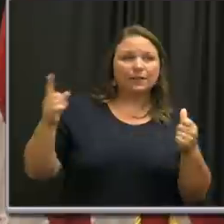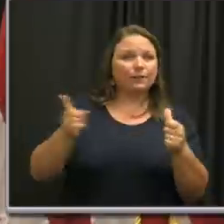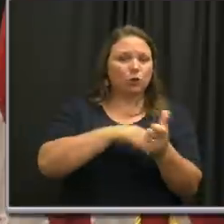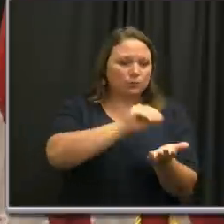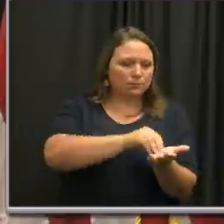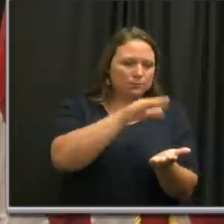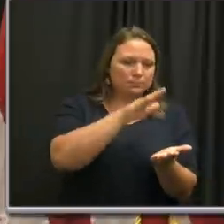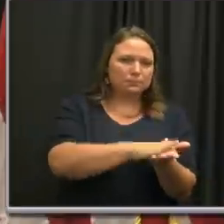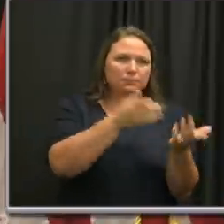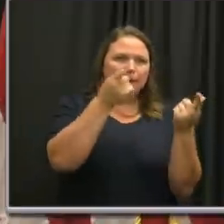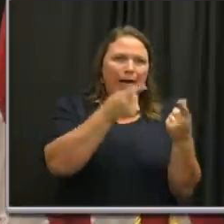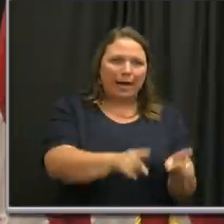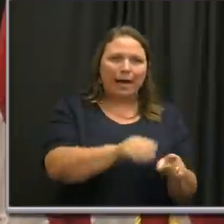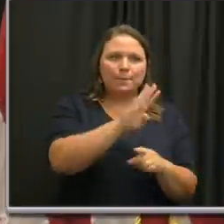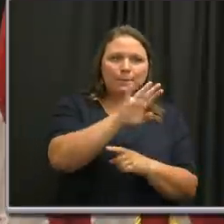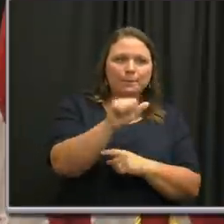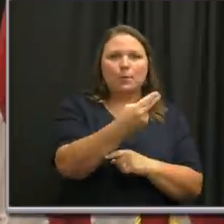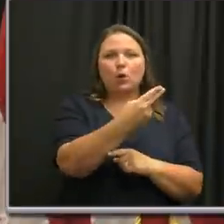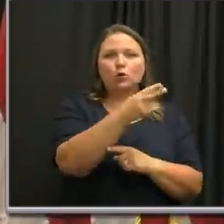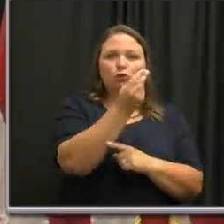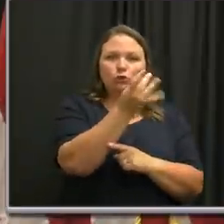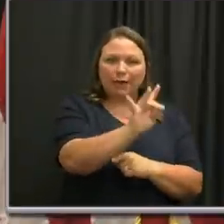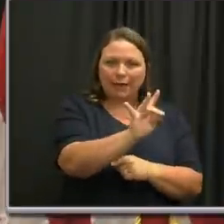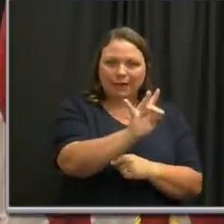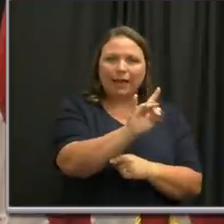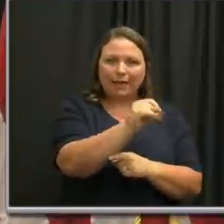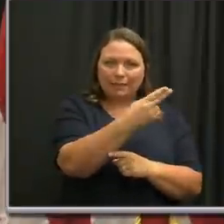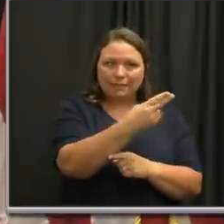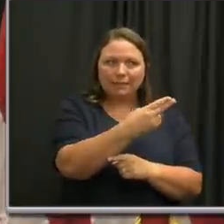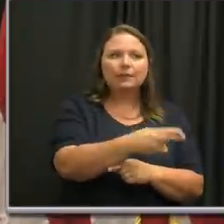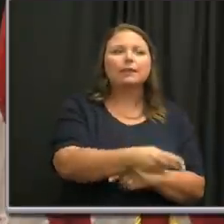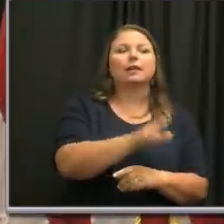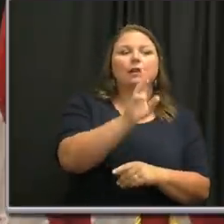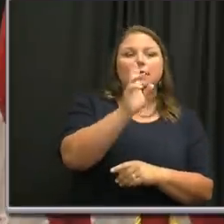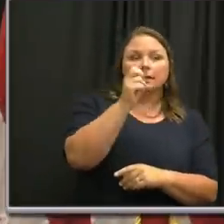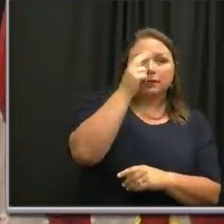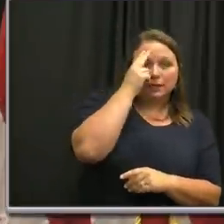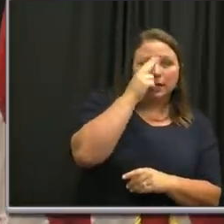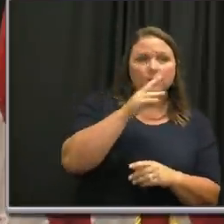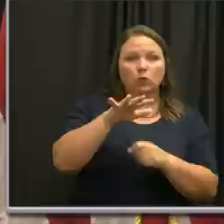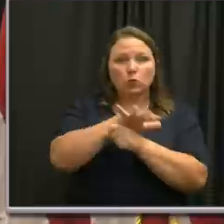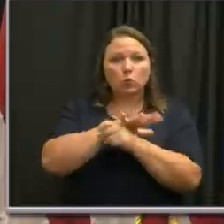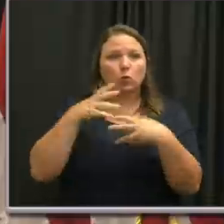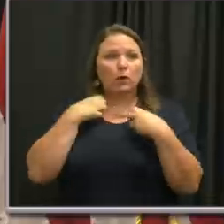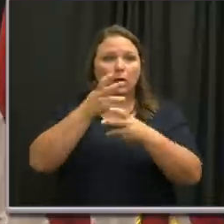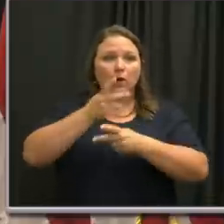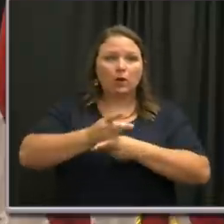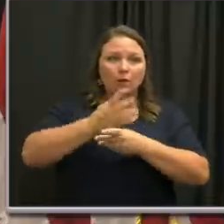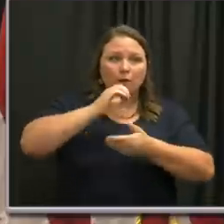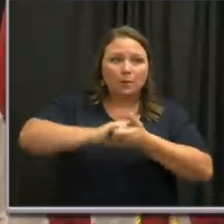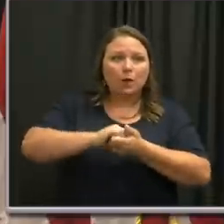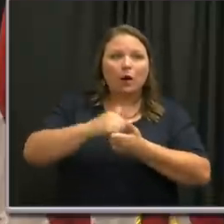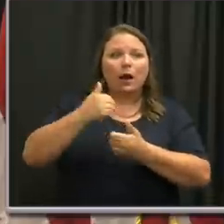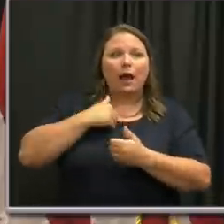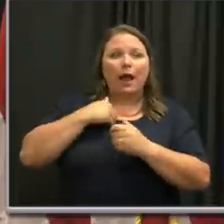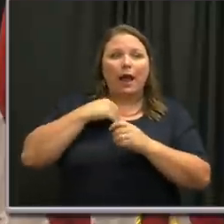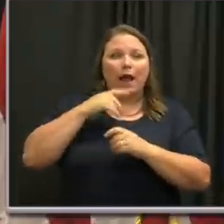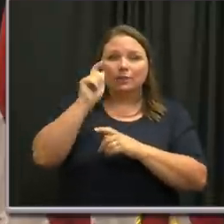documented case of COVID-19 on March 8th, Metro and our local health care partners have conducted 98